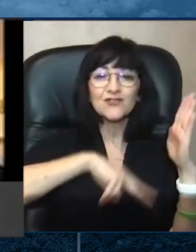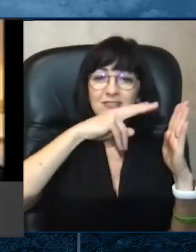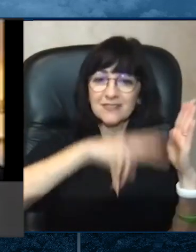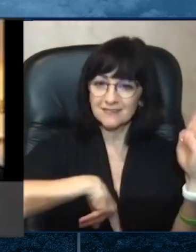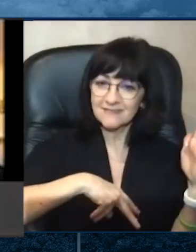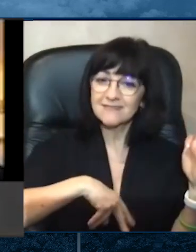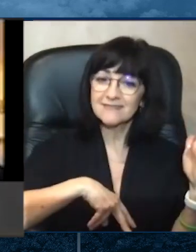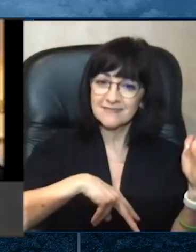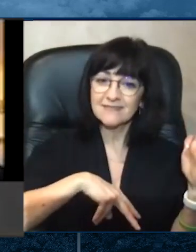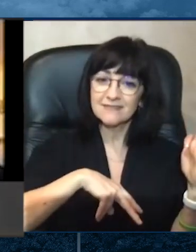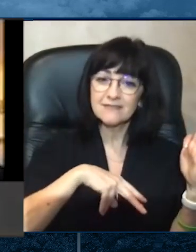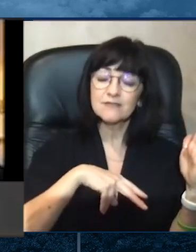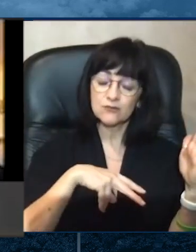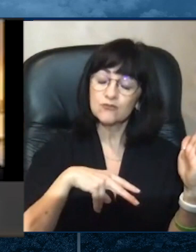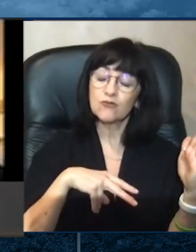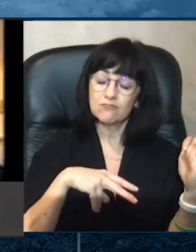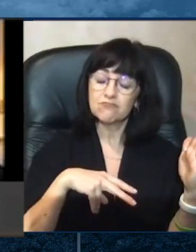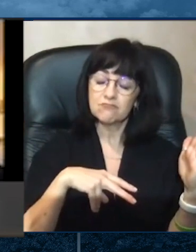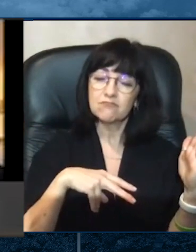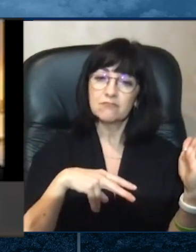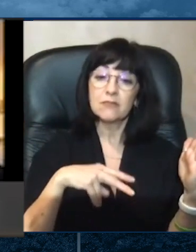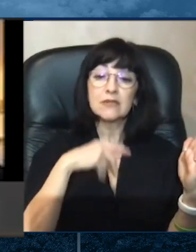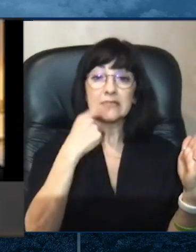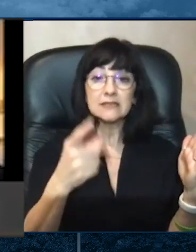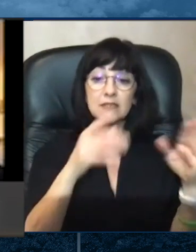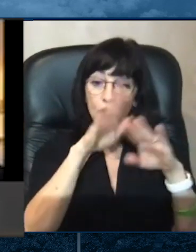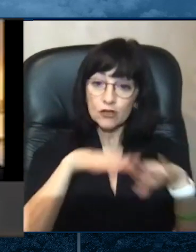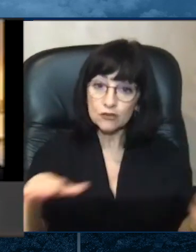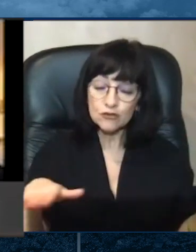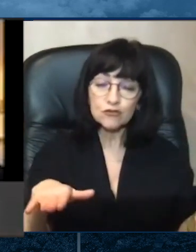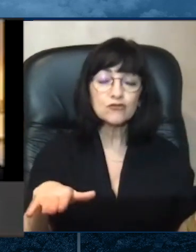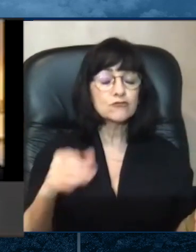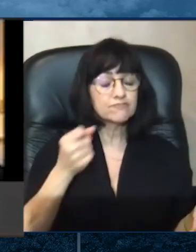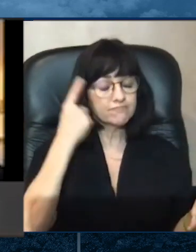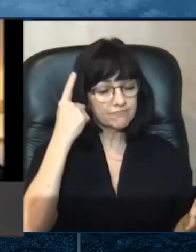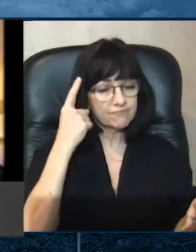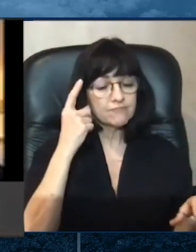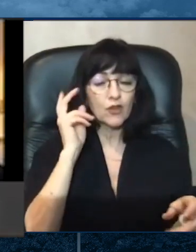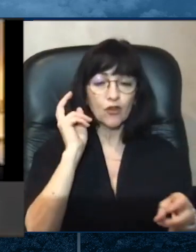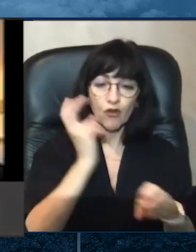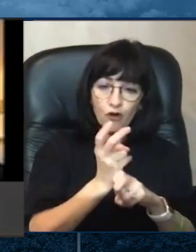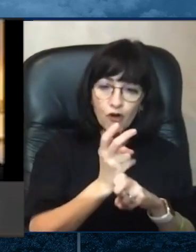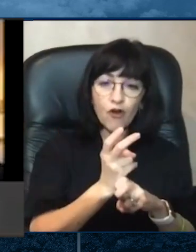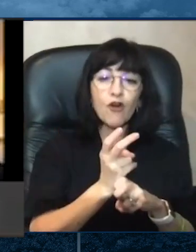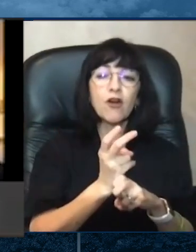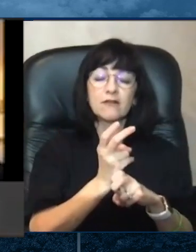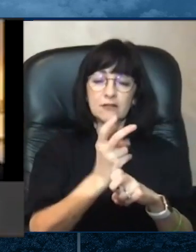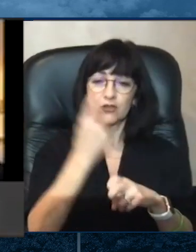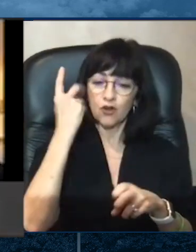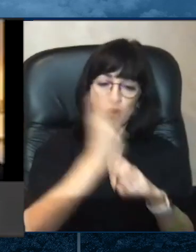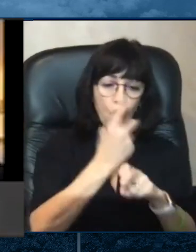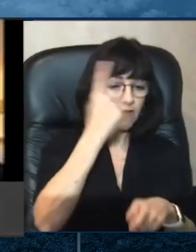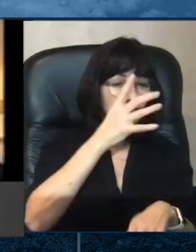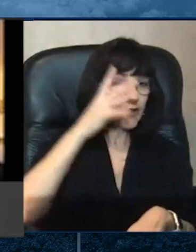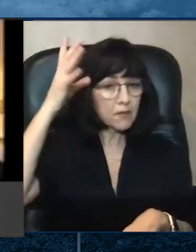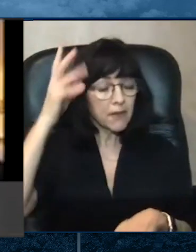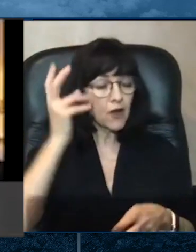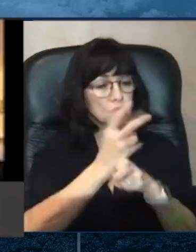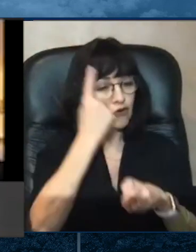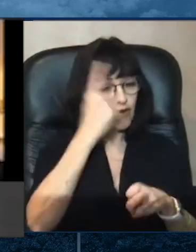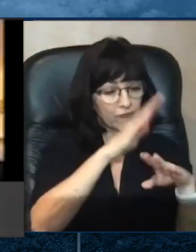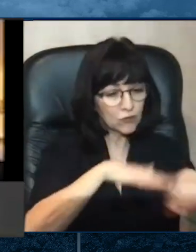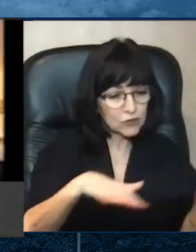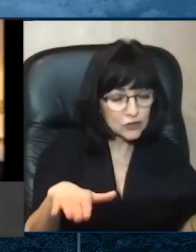I understand that this is difficult not to be with your friends, not to be able to to school. Some of our students